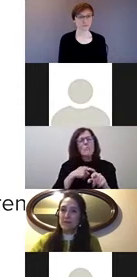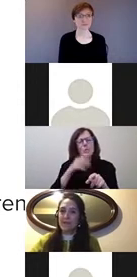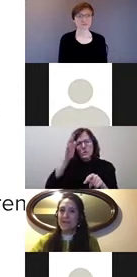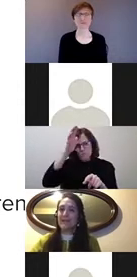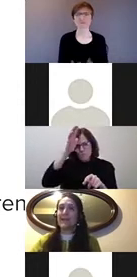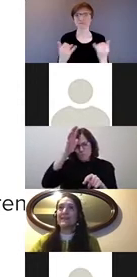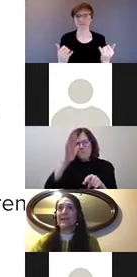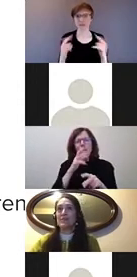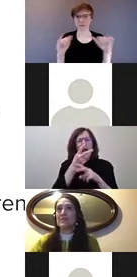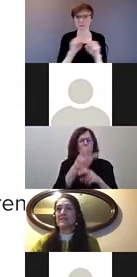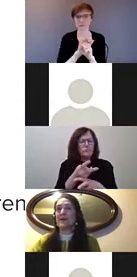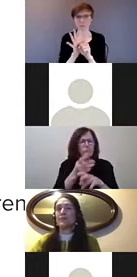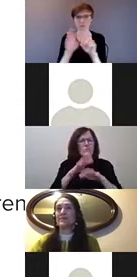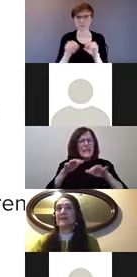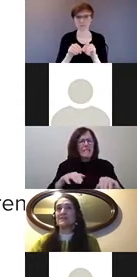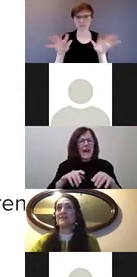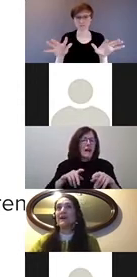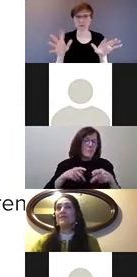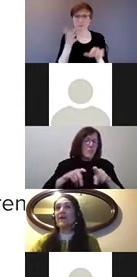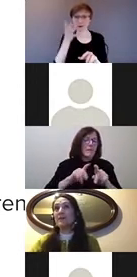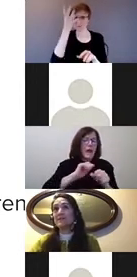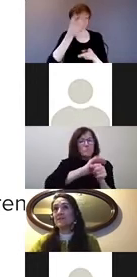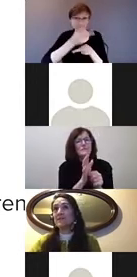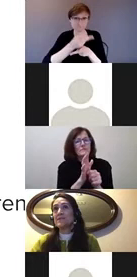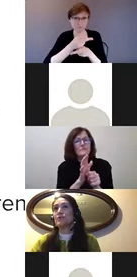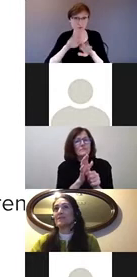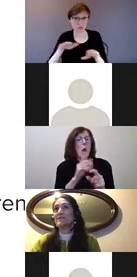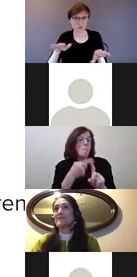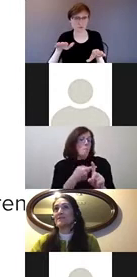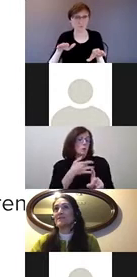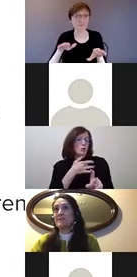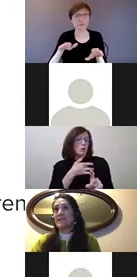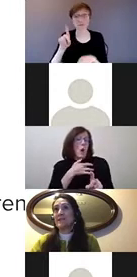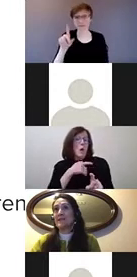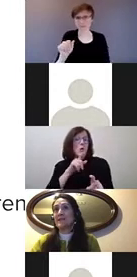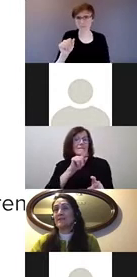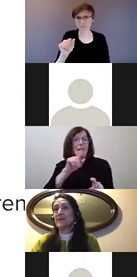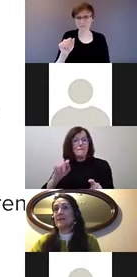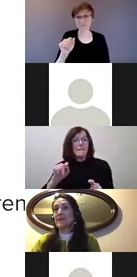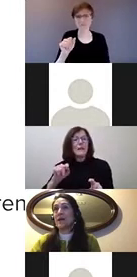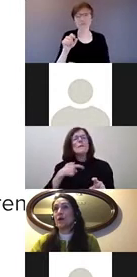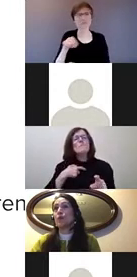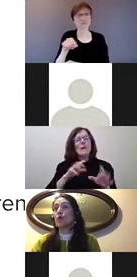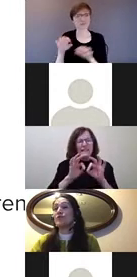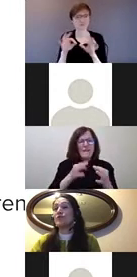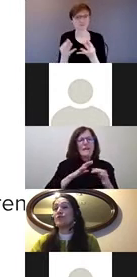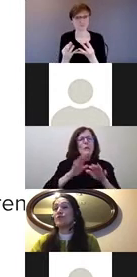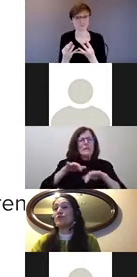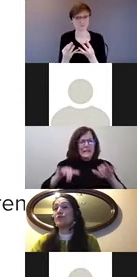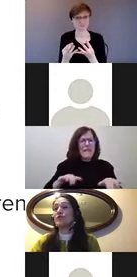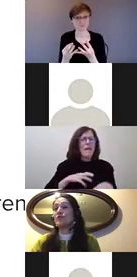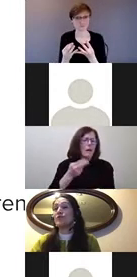crowdsourcing data that Leanne just presented, families of children with disabilities were